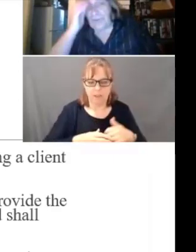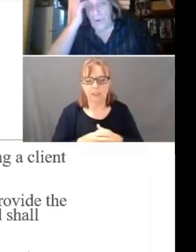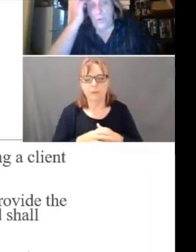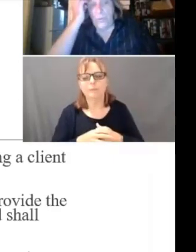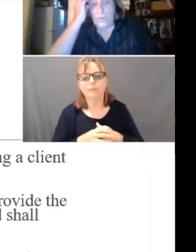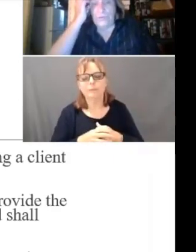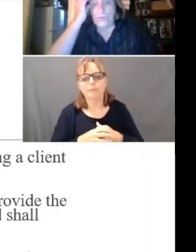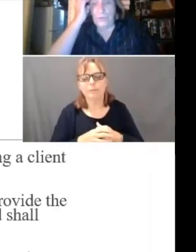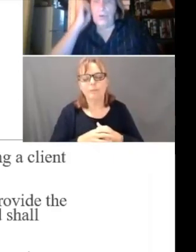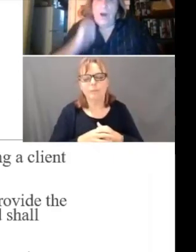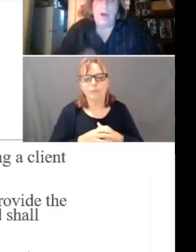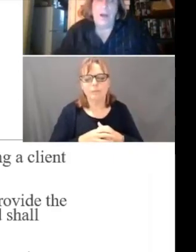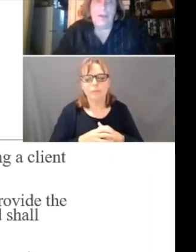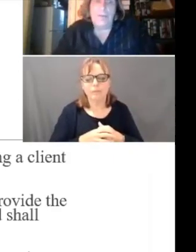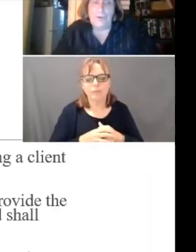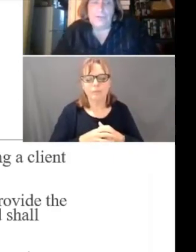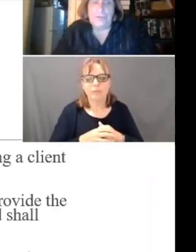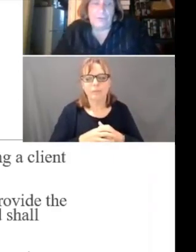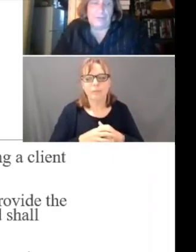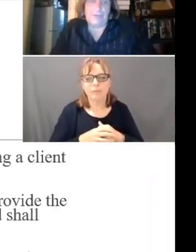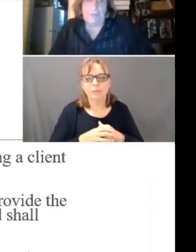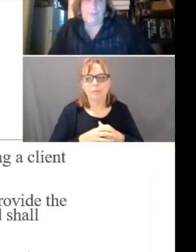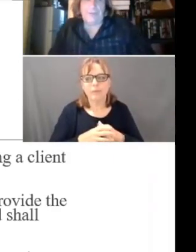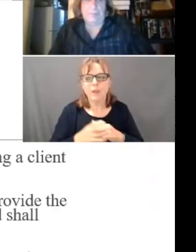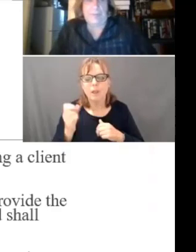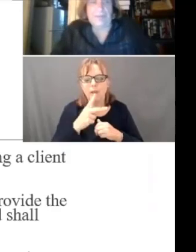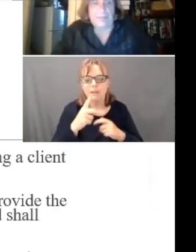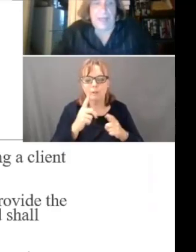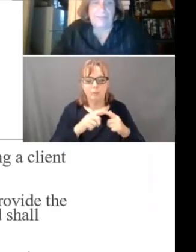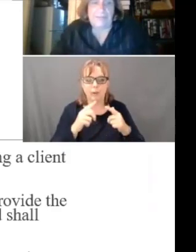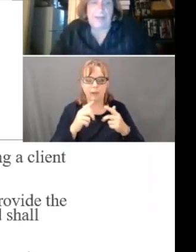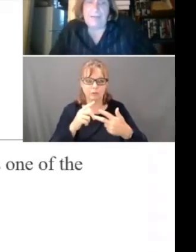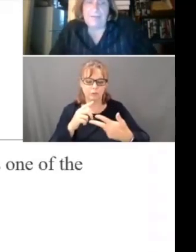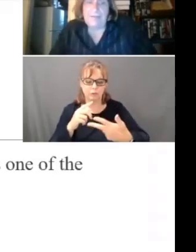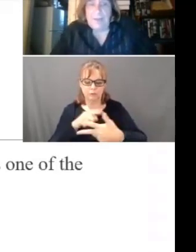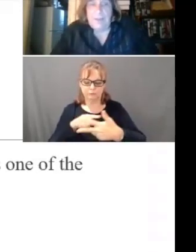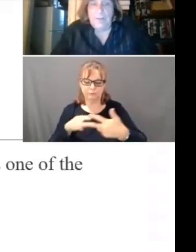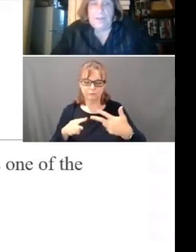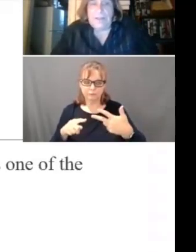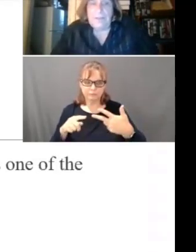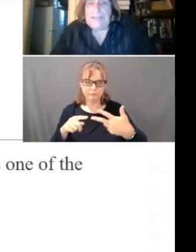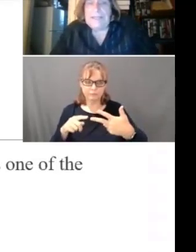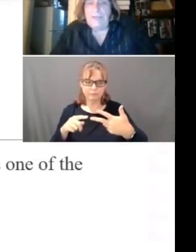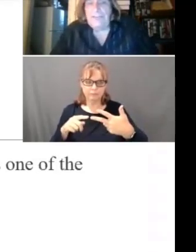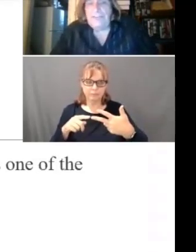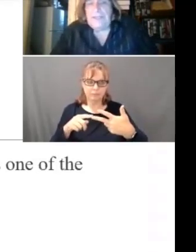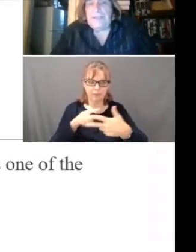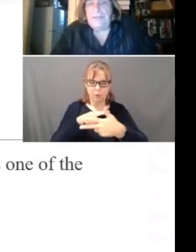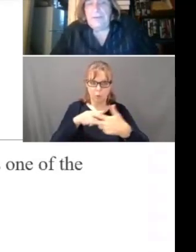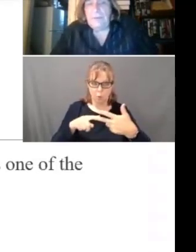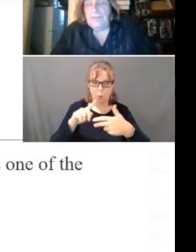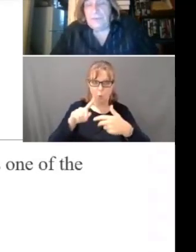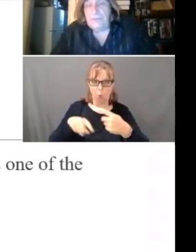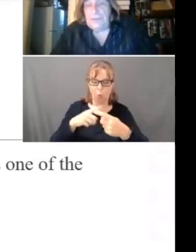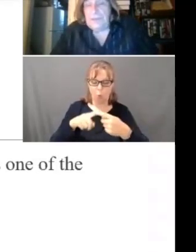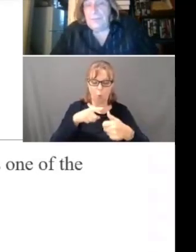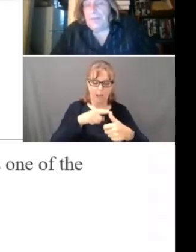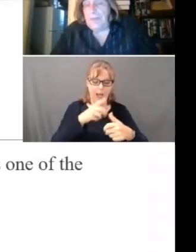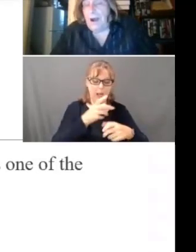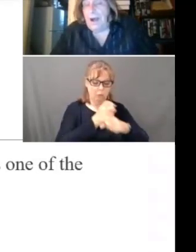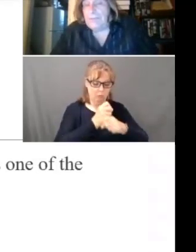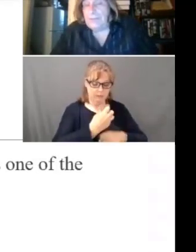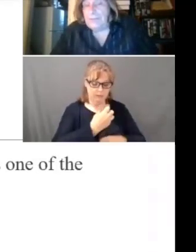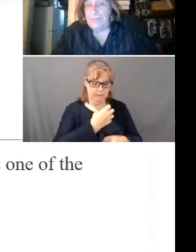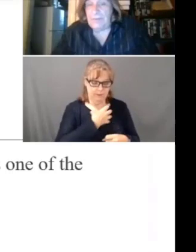Let's go to the first of the three types of complaints. Slide five, when a complaint is received